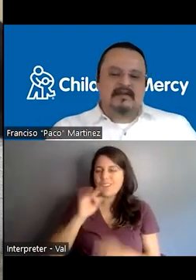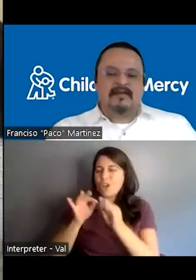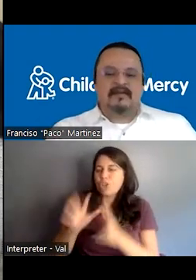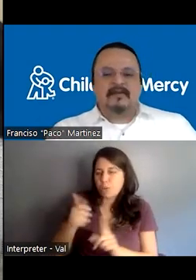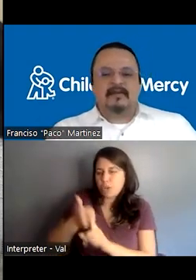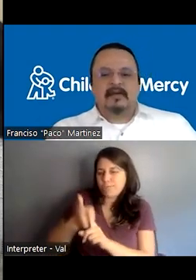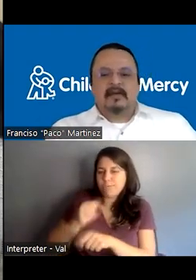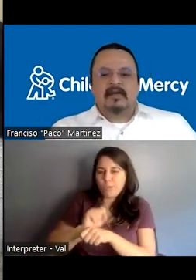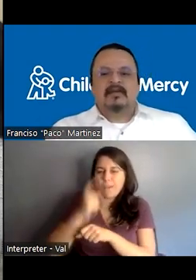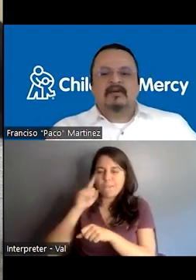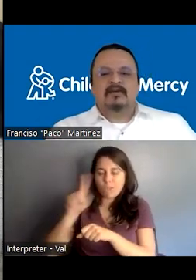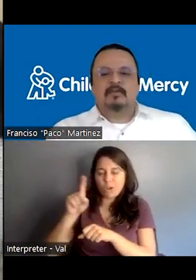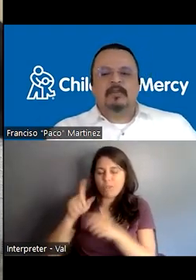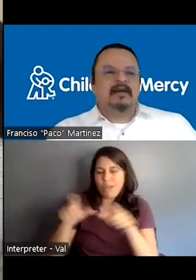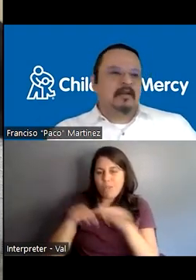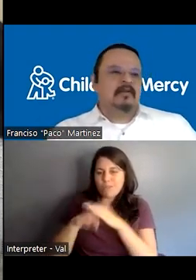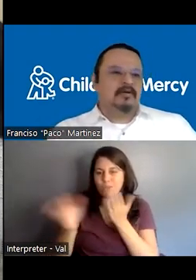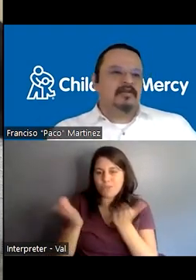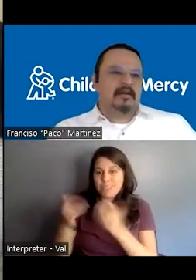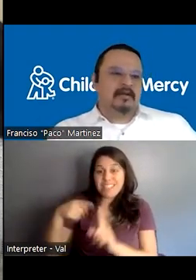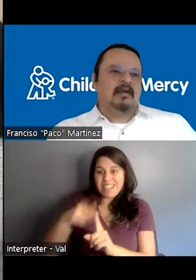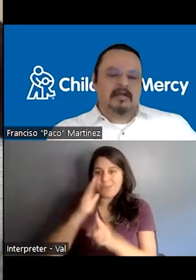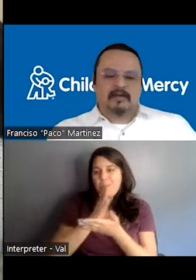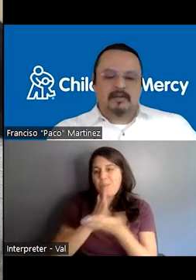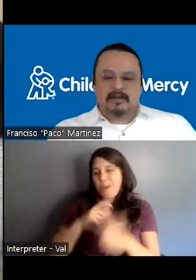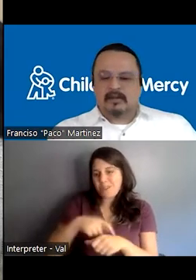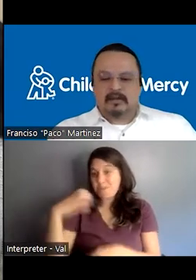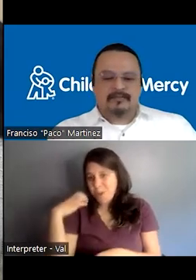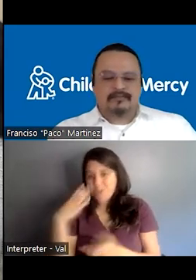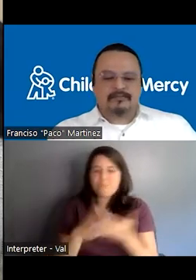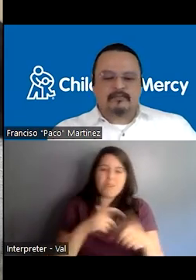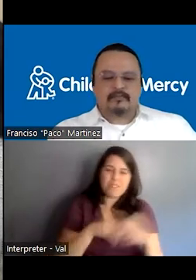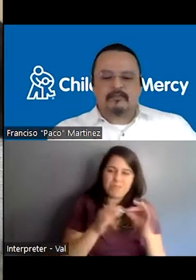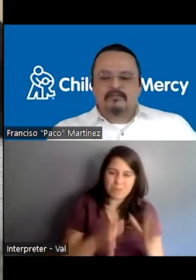access services, and he's going to be part time coach and part time interpreter.